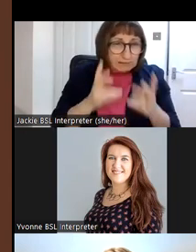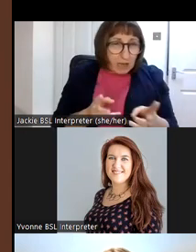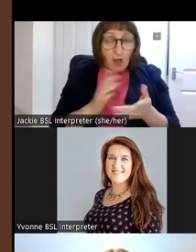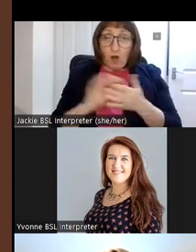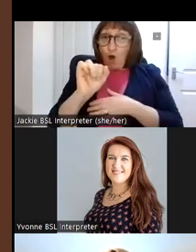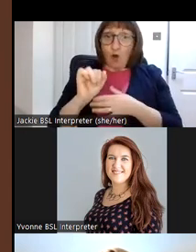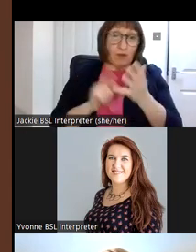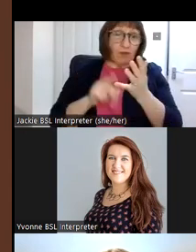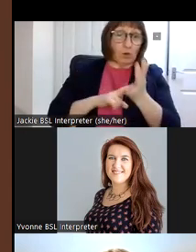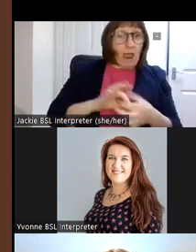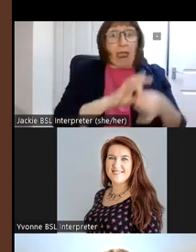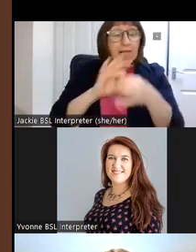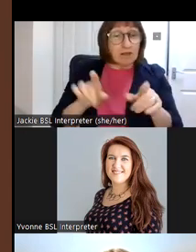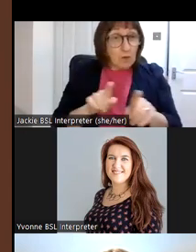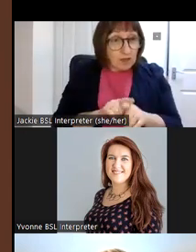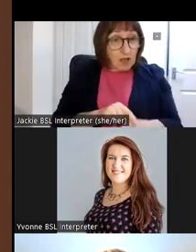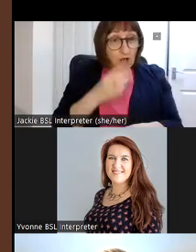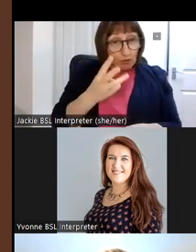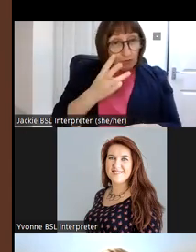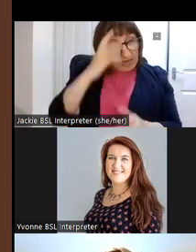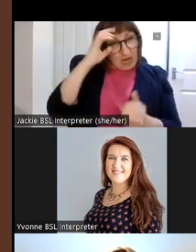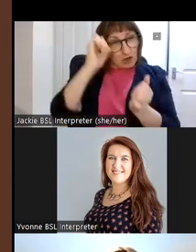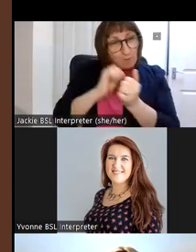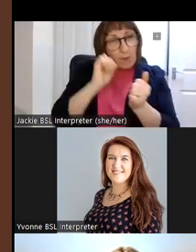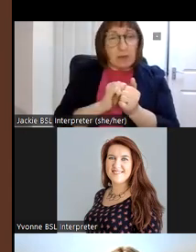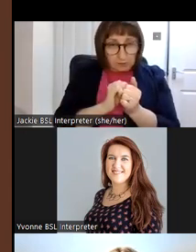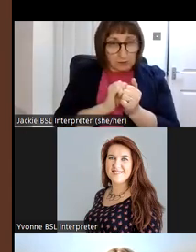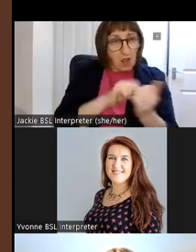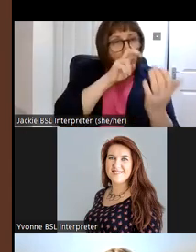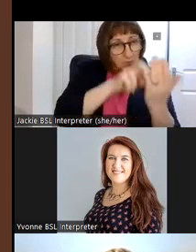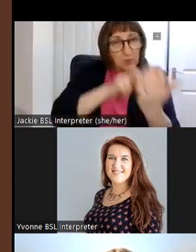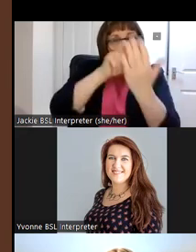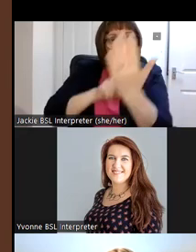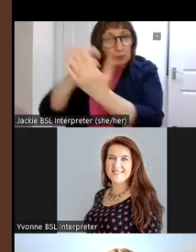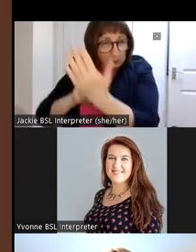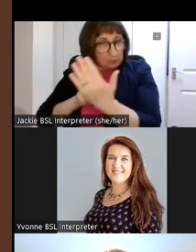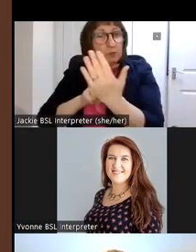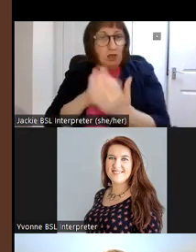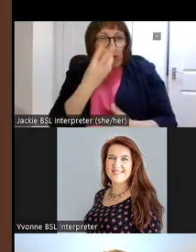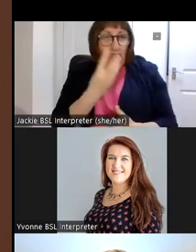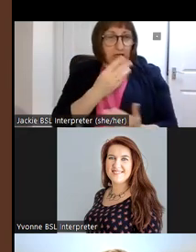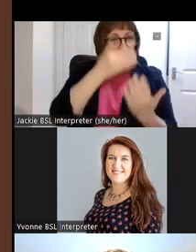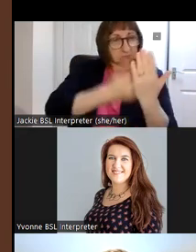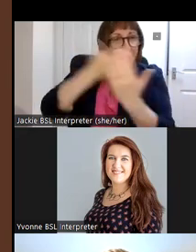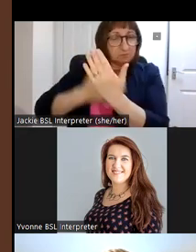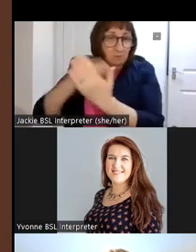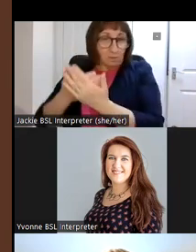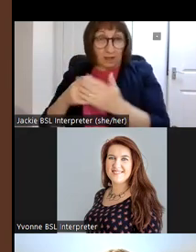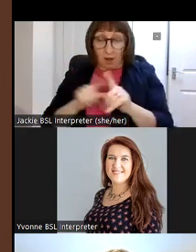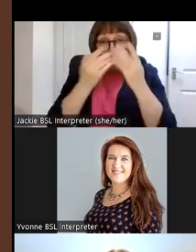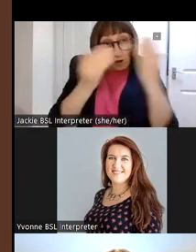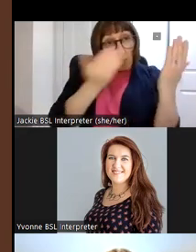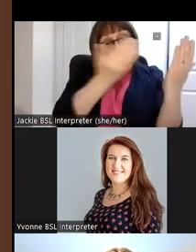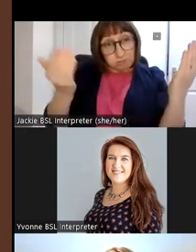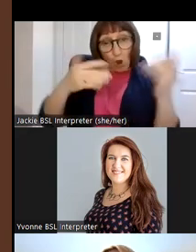nations so three commemoration lists were also compiled which you can see here and as well as being on public display